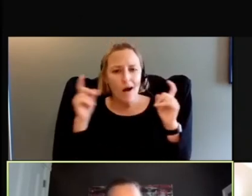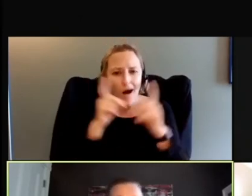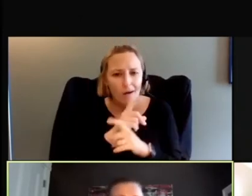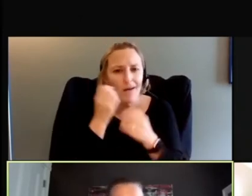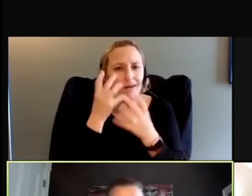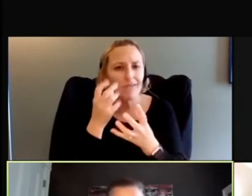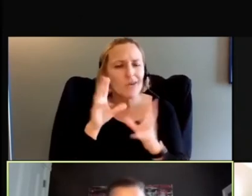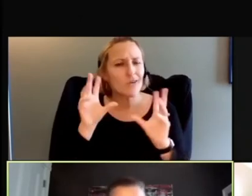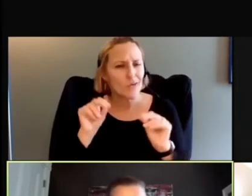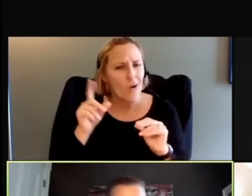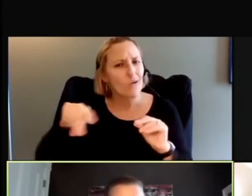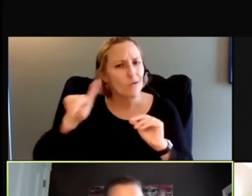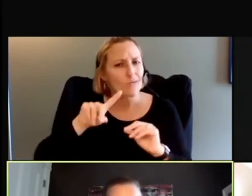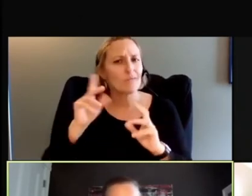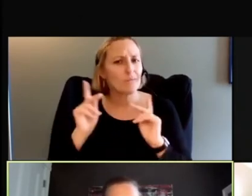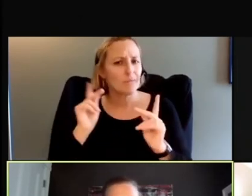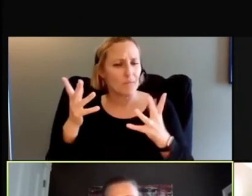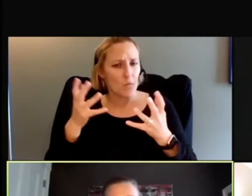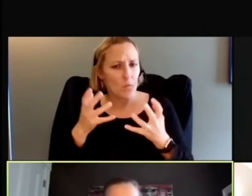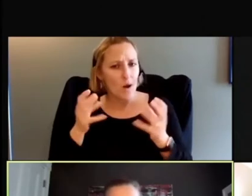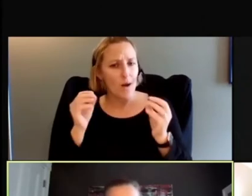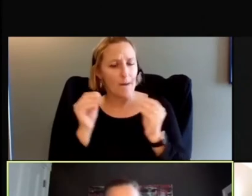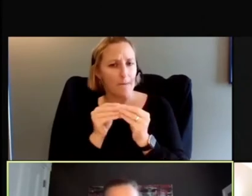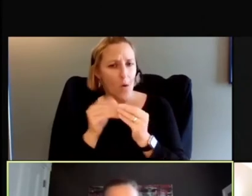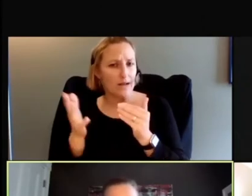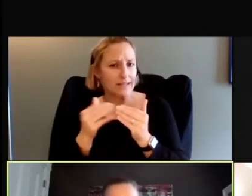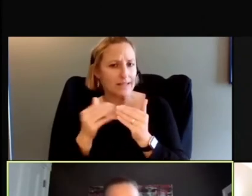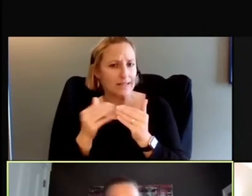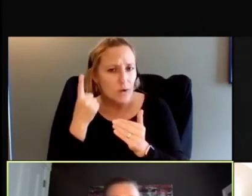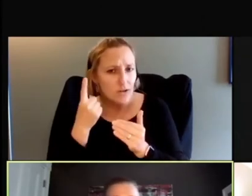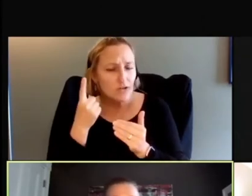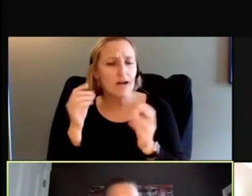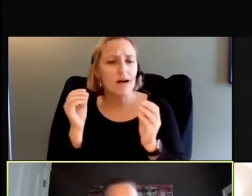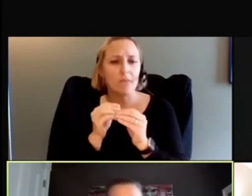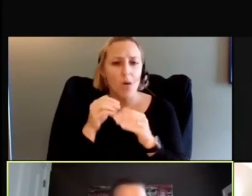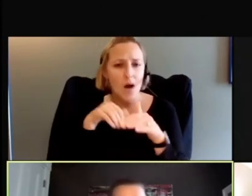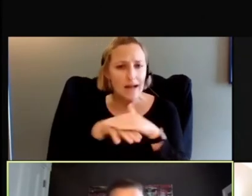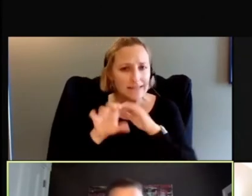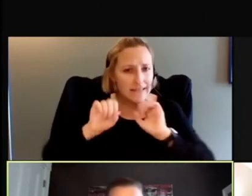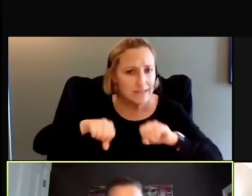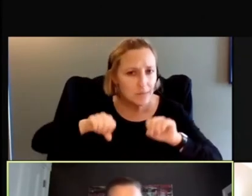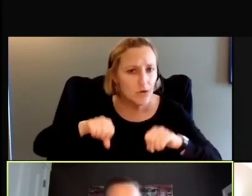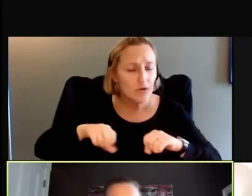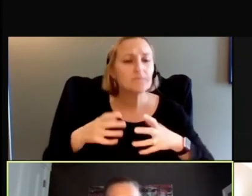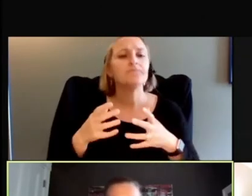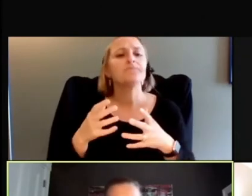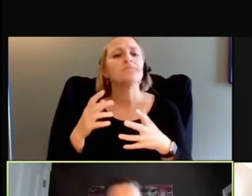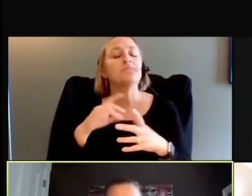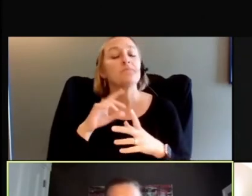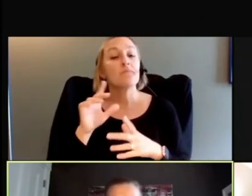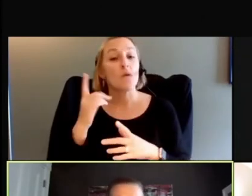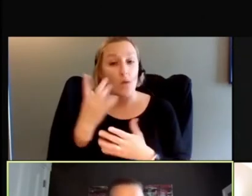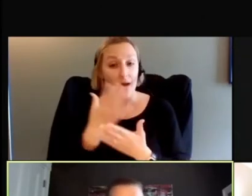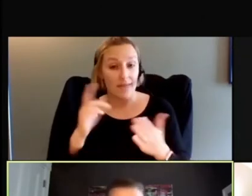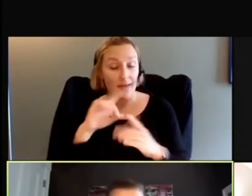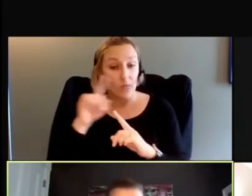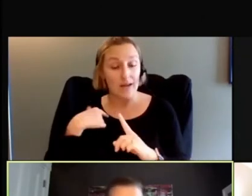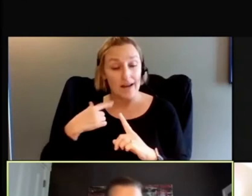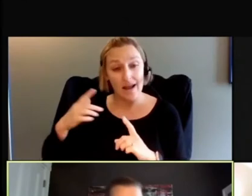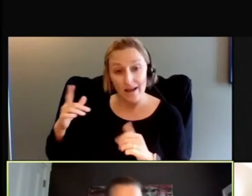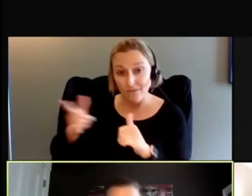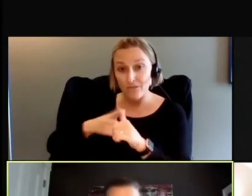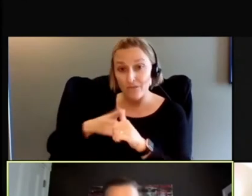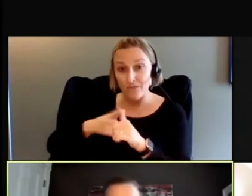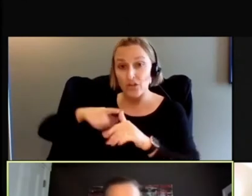understand and accessible. And so one of the things that I've always, when I was in my earlier days of clinical trial work, but also just thinking